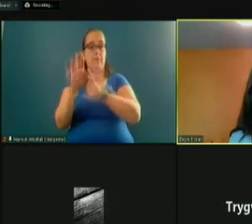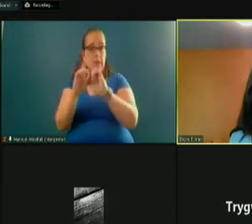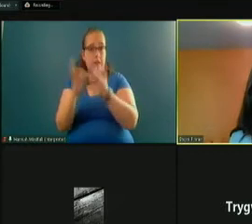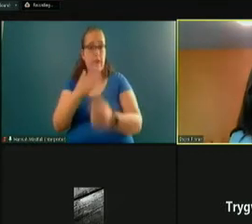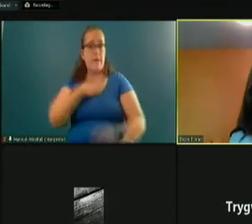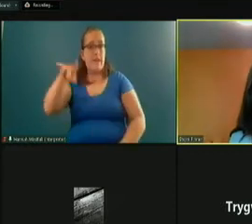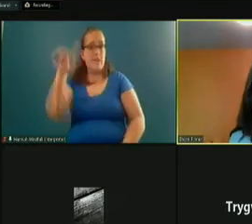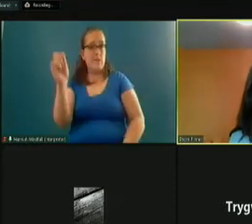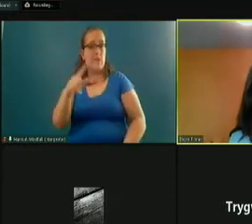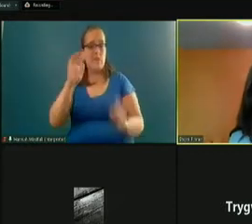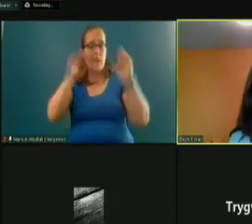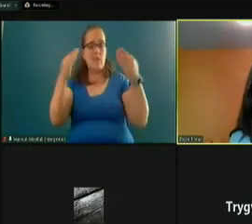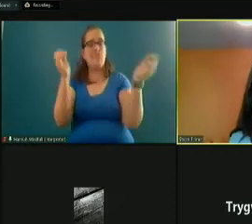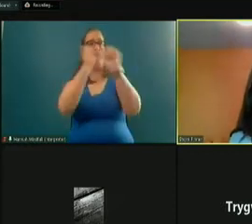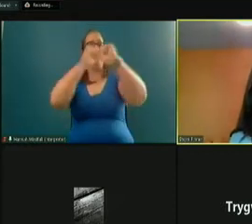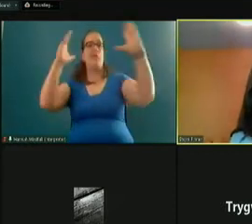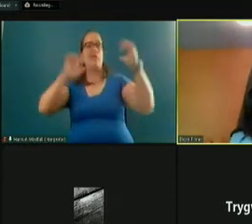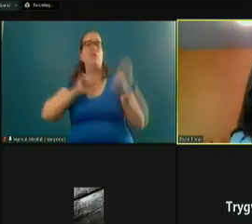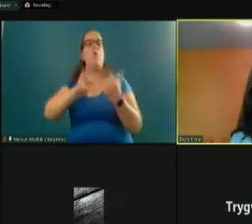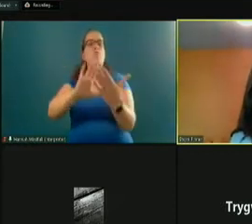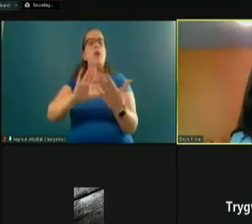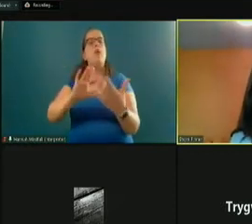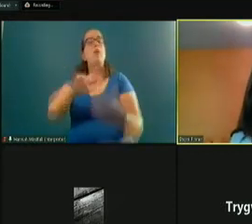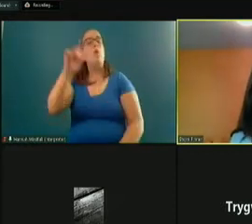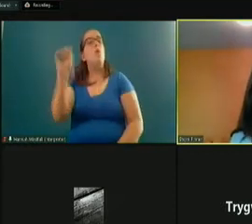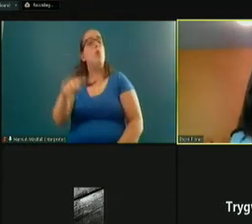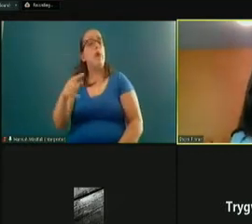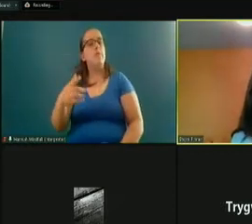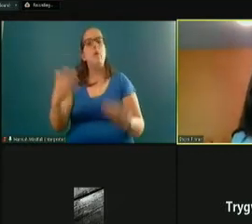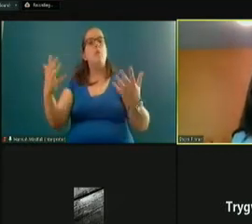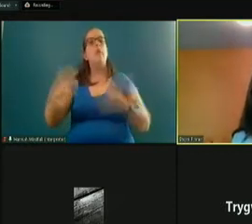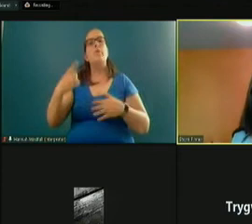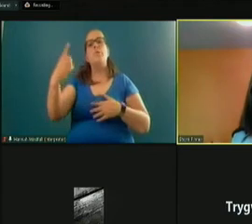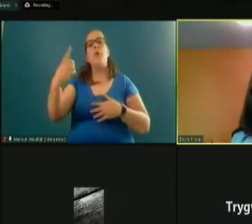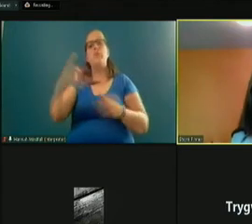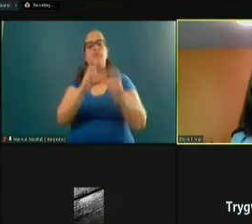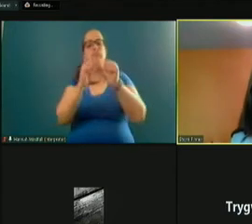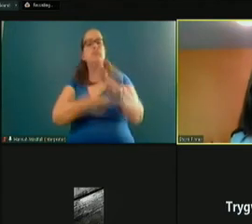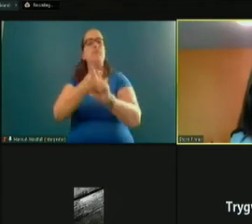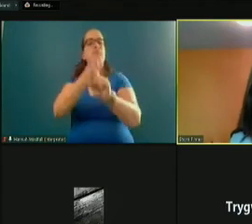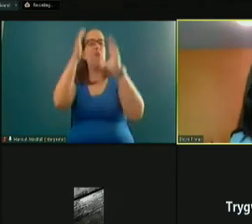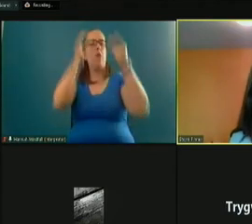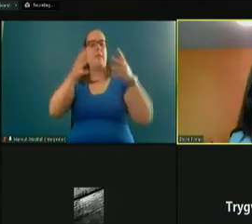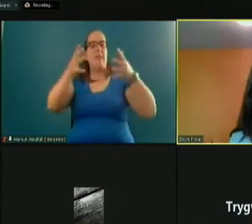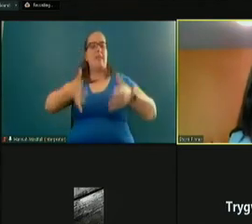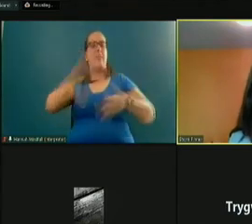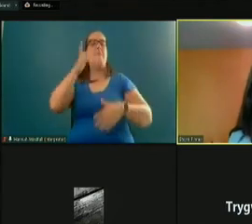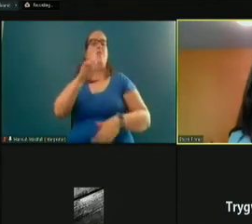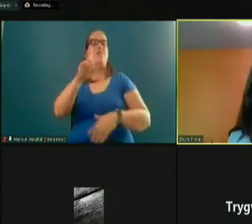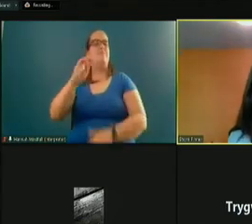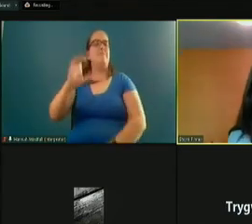focuses on vision and strategy. And the question is, what is one lasting impact you hope to leave on Deschutes County?